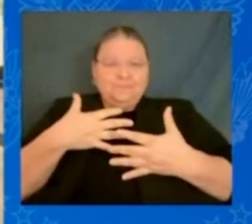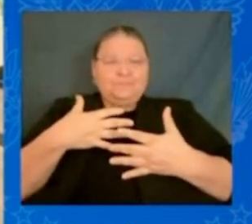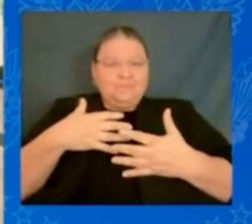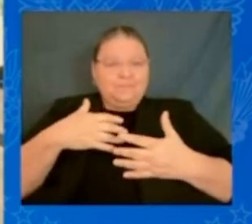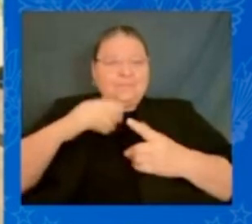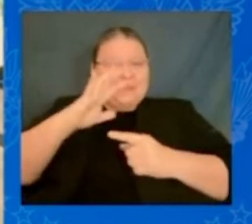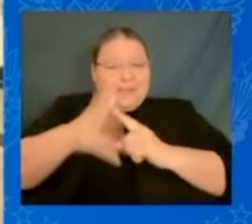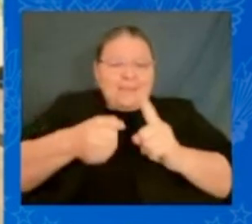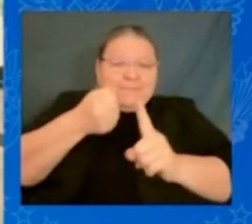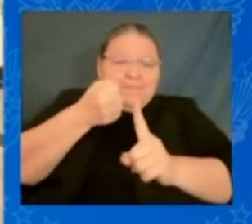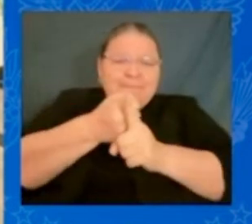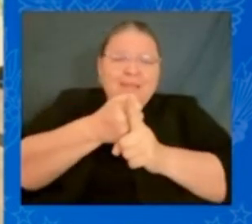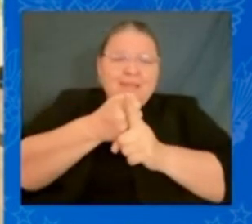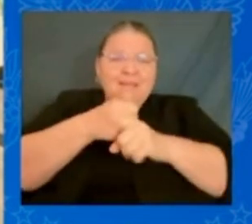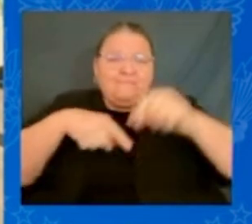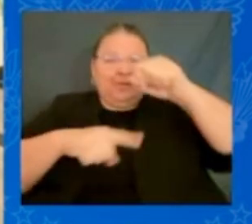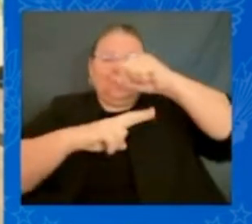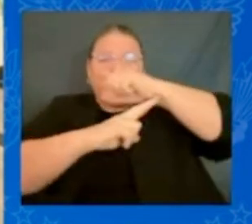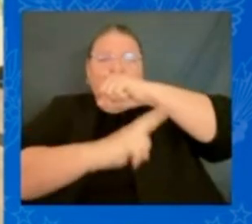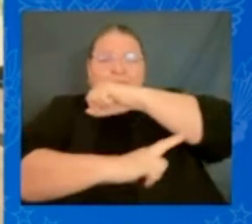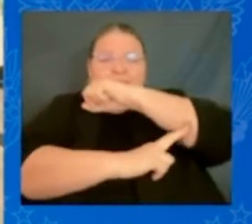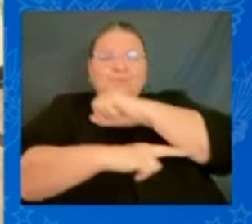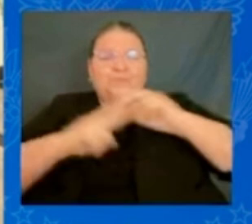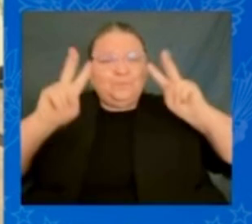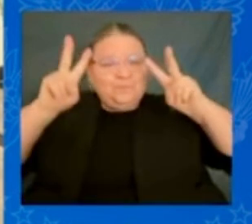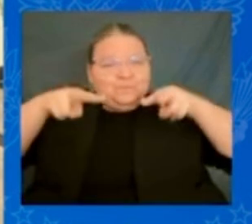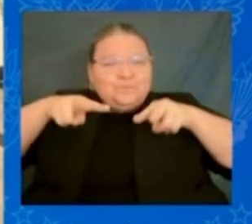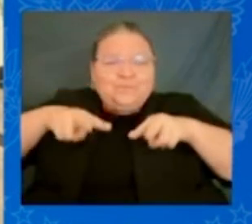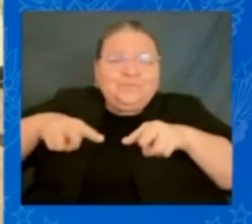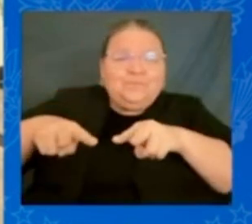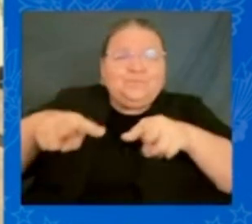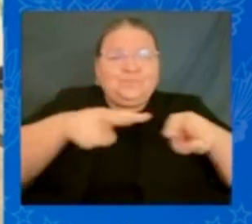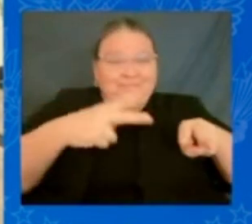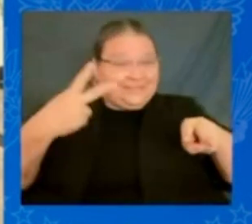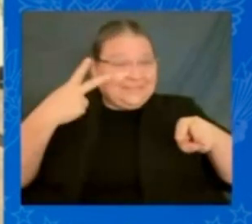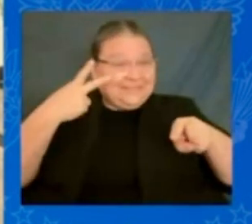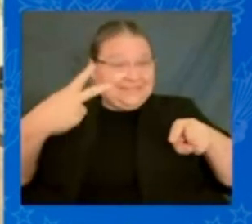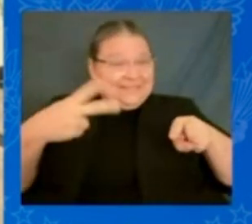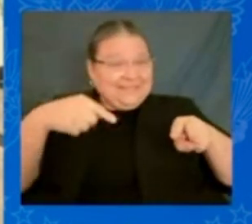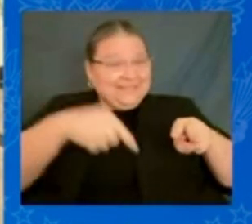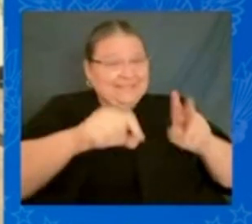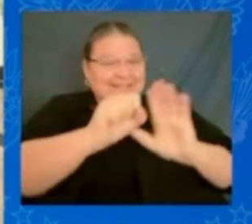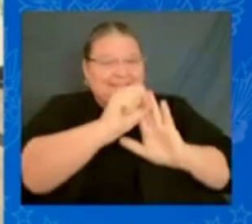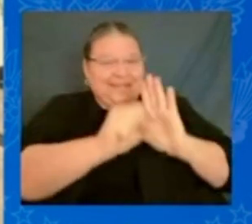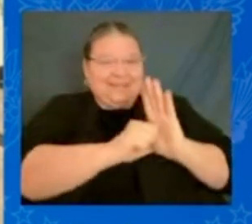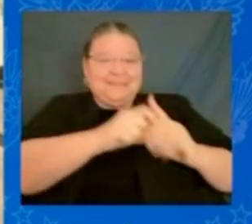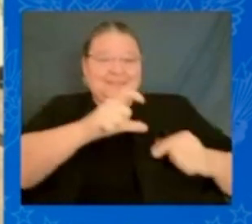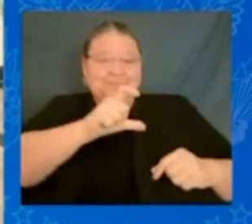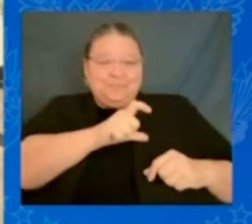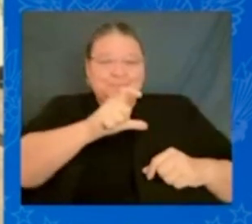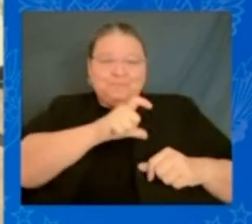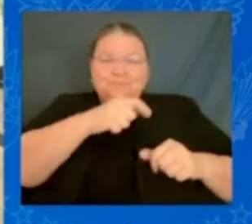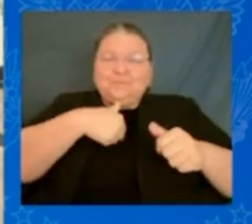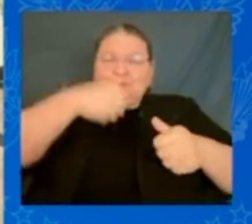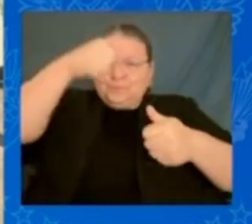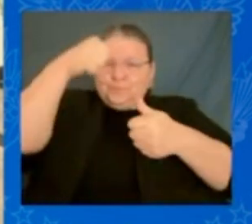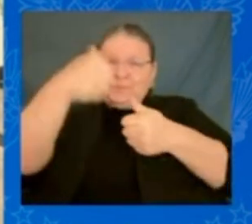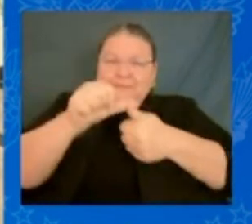and looked down and saw those state troopers I remember asking John what would he think